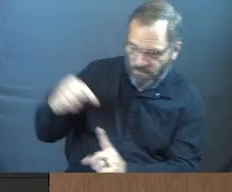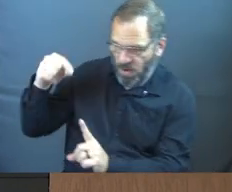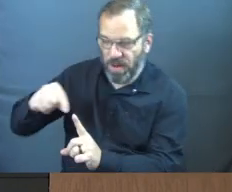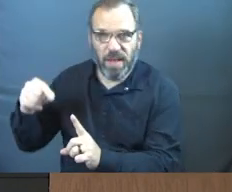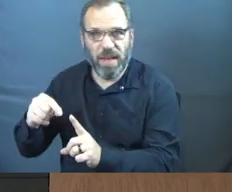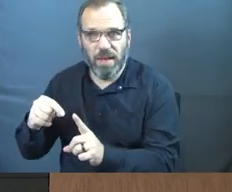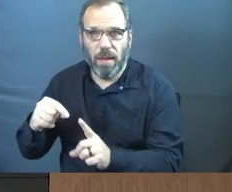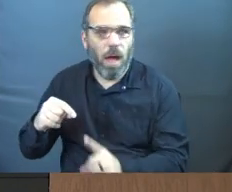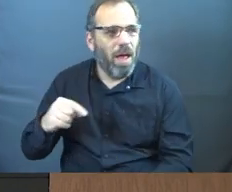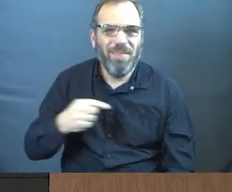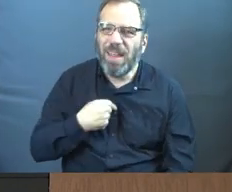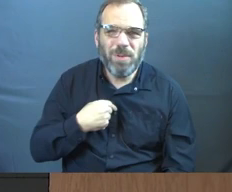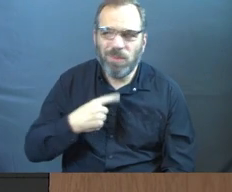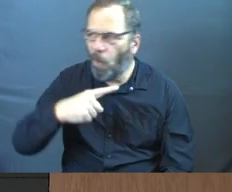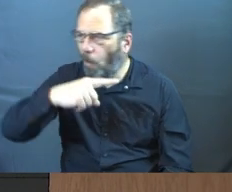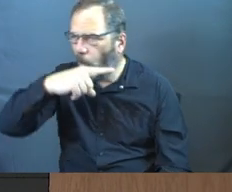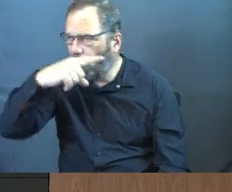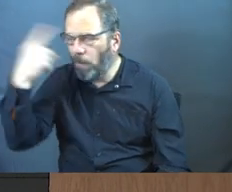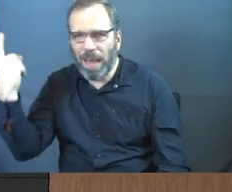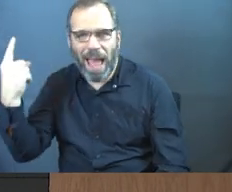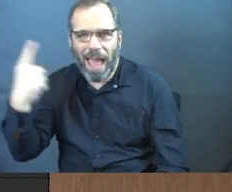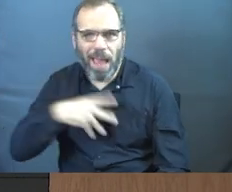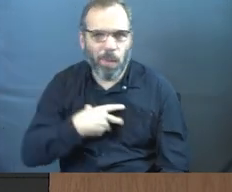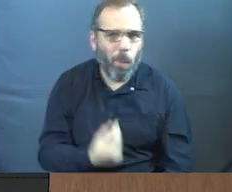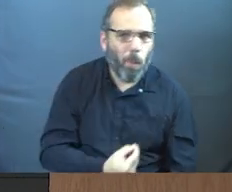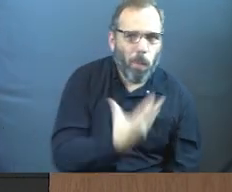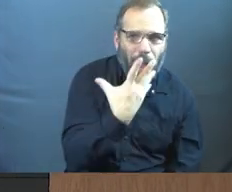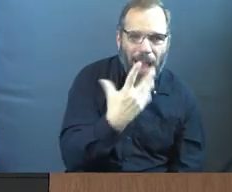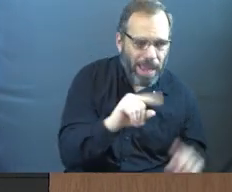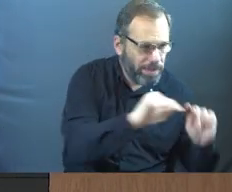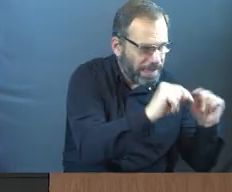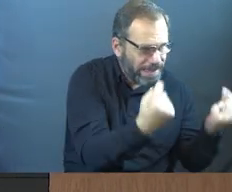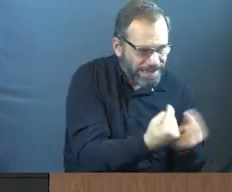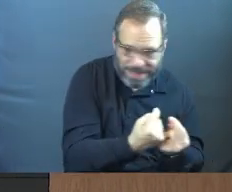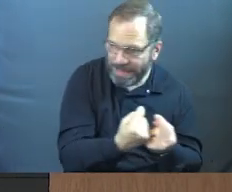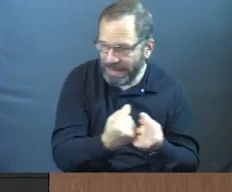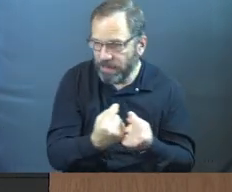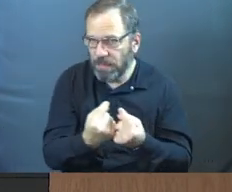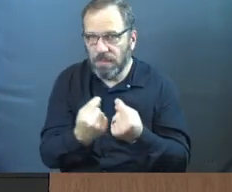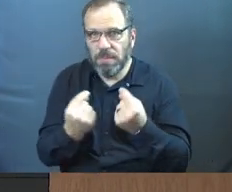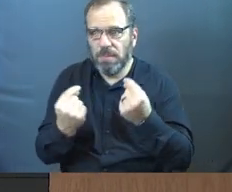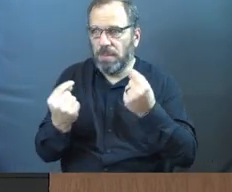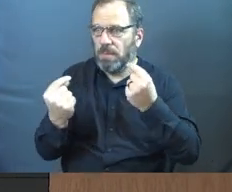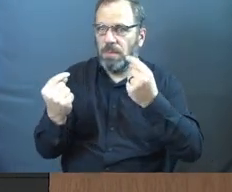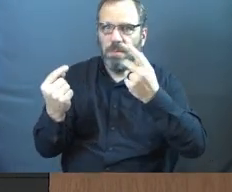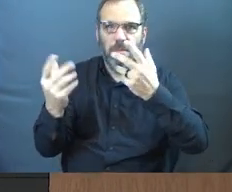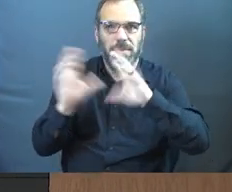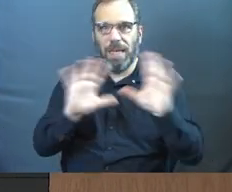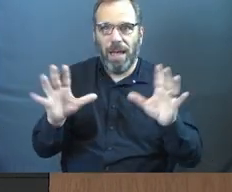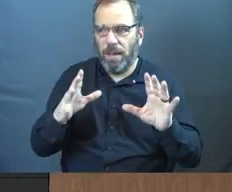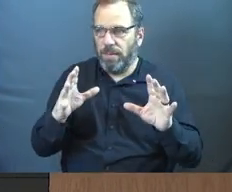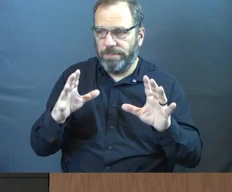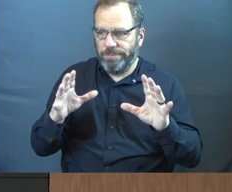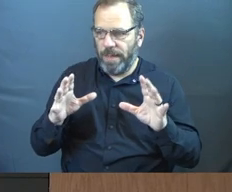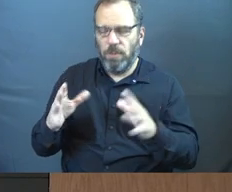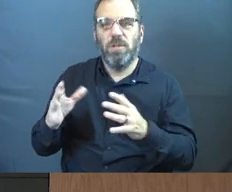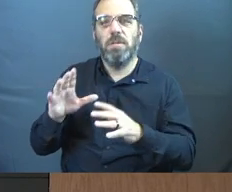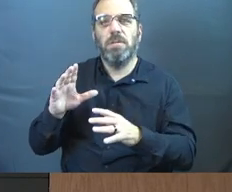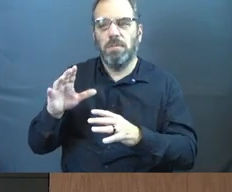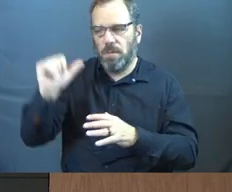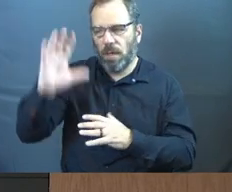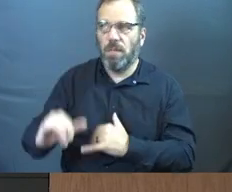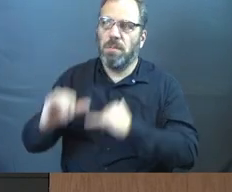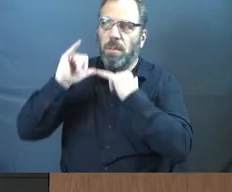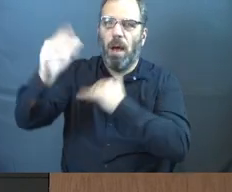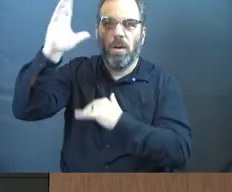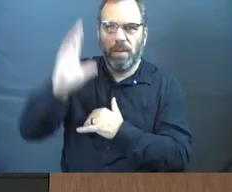No white or black on the field. No teams. Just a person who had the Imago Dei. Amen? Why don't you